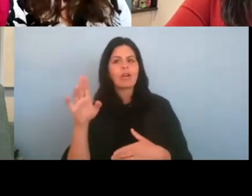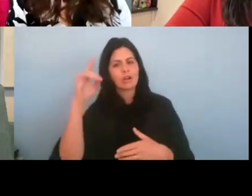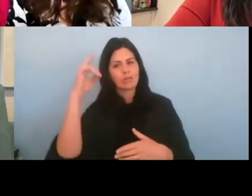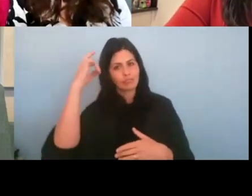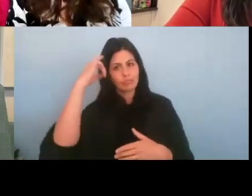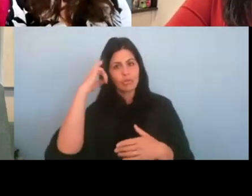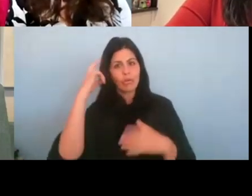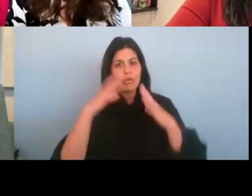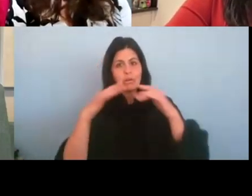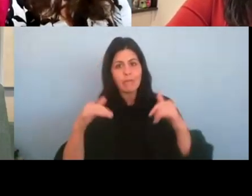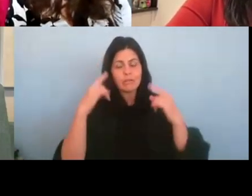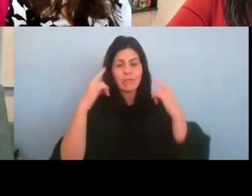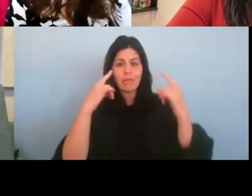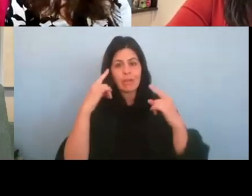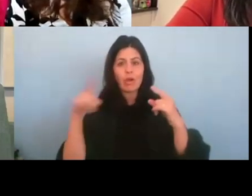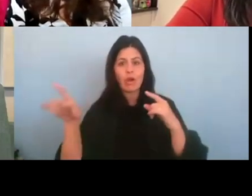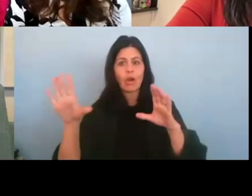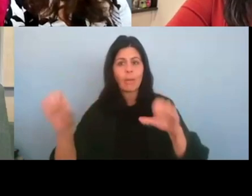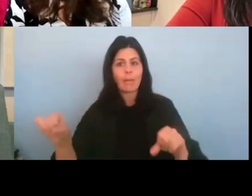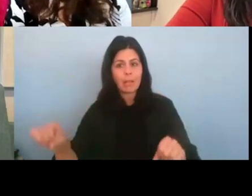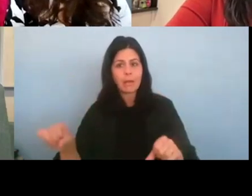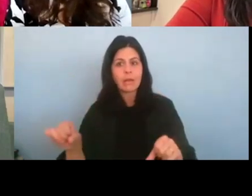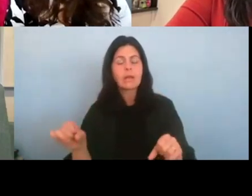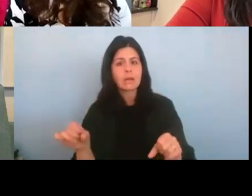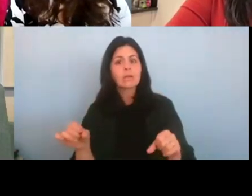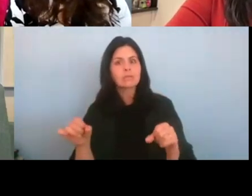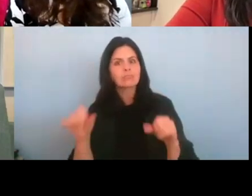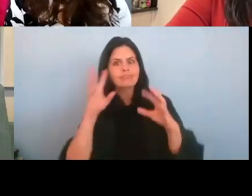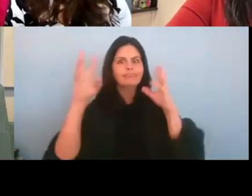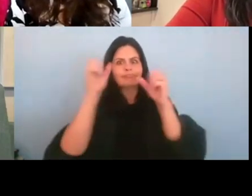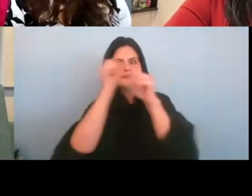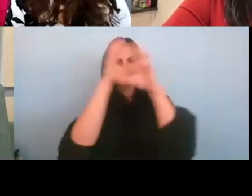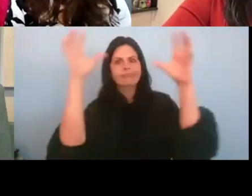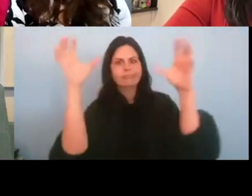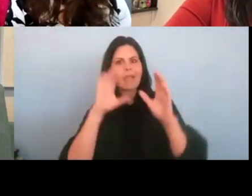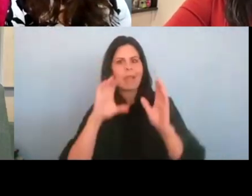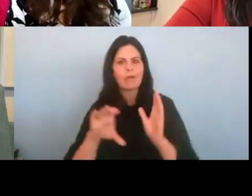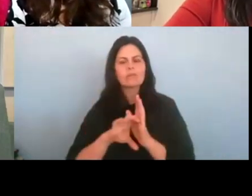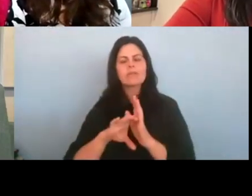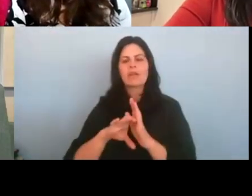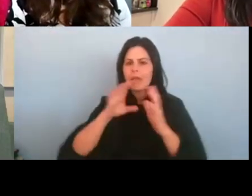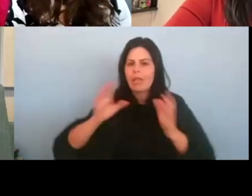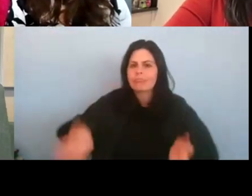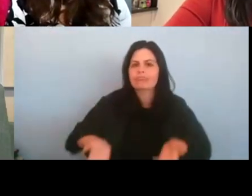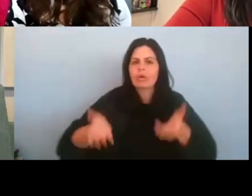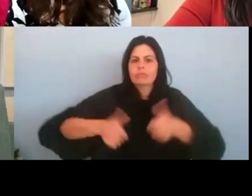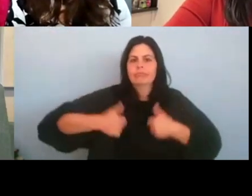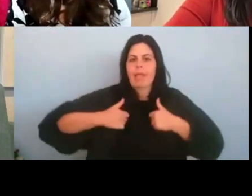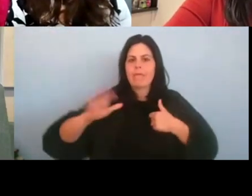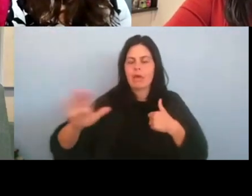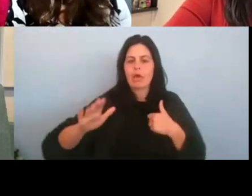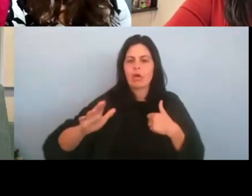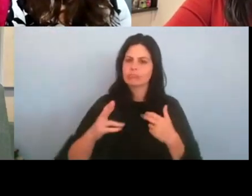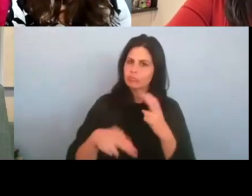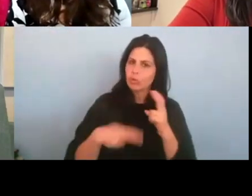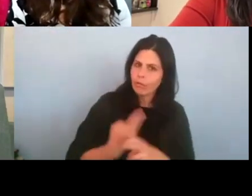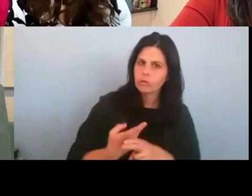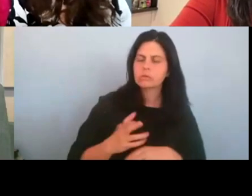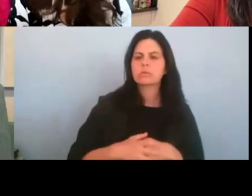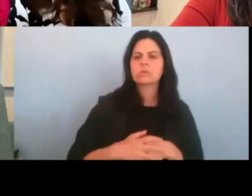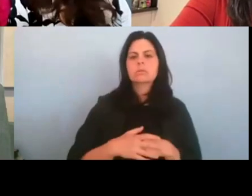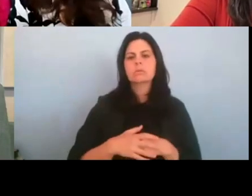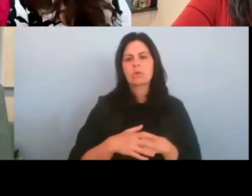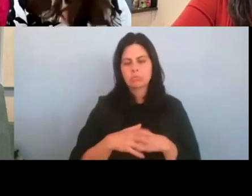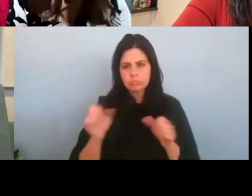imagine characters and animate their emotional universe. She's unafraid of exploring themes of vulnerability and